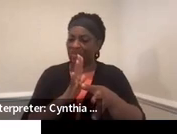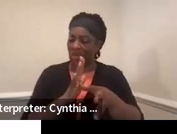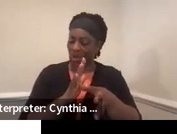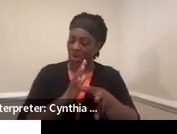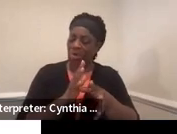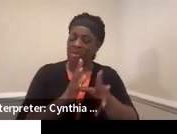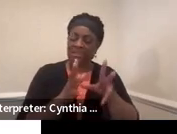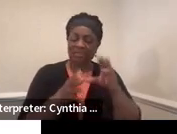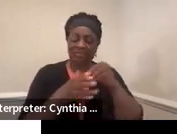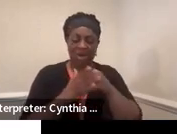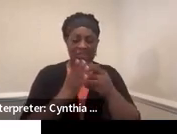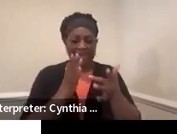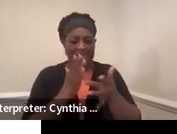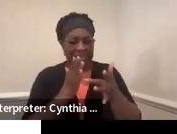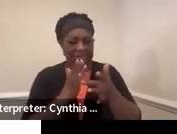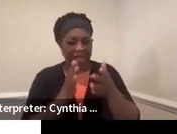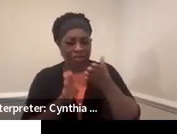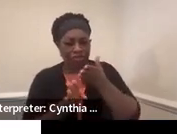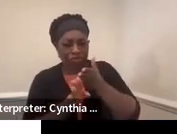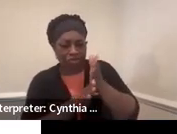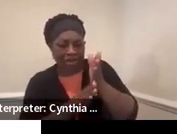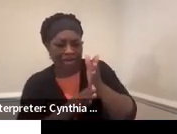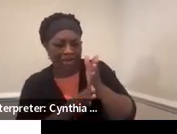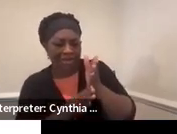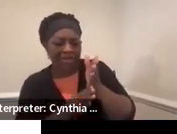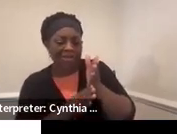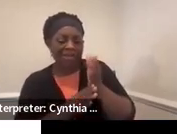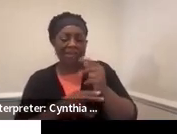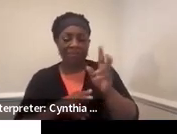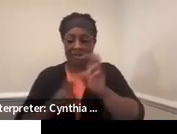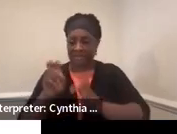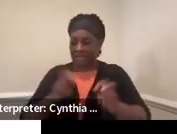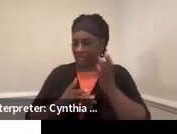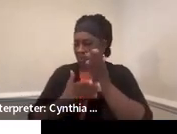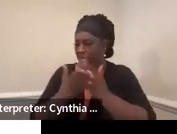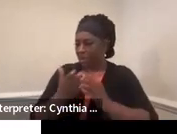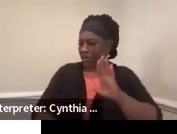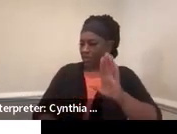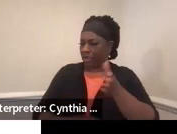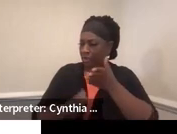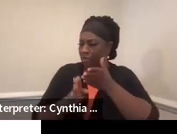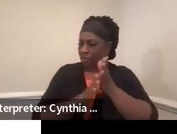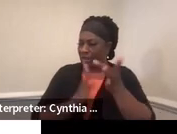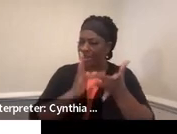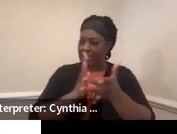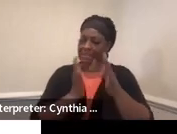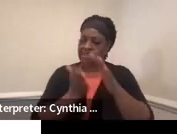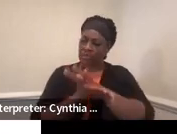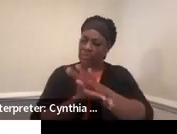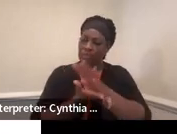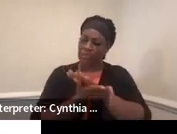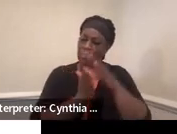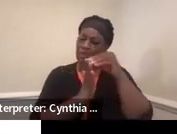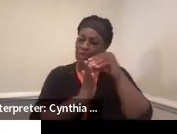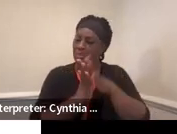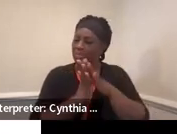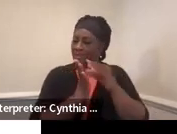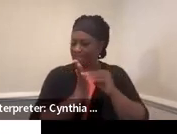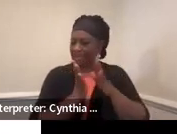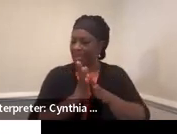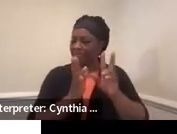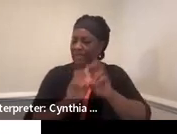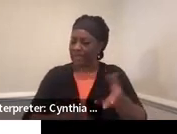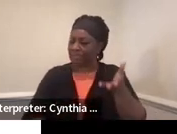So you would list, if they're doing assessments as part of that career in tech school, then yes, you would list the assessments here.